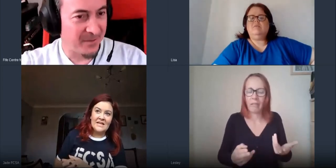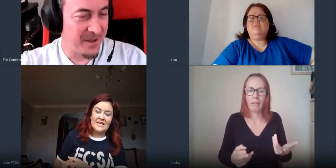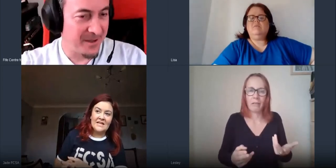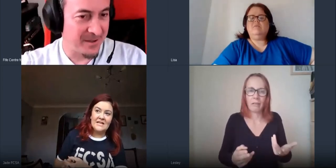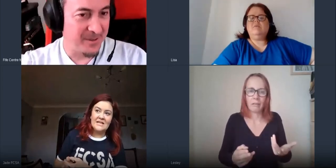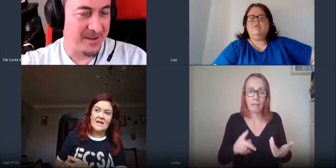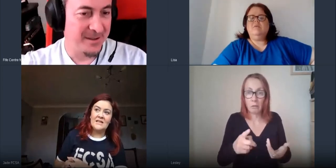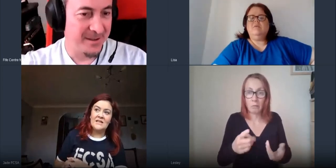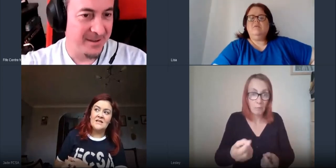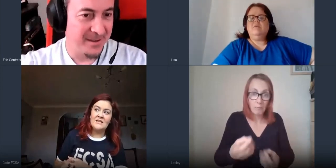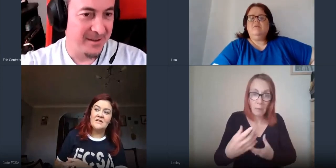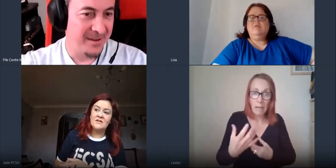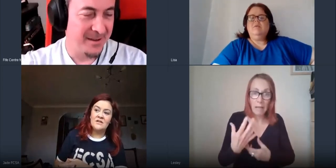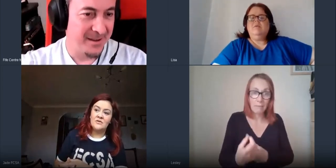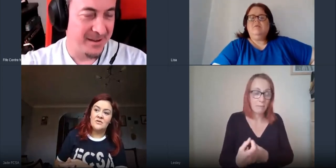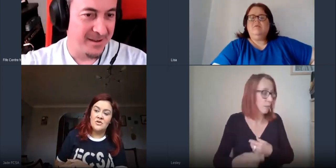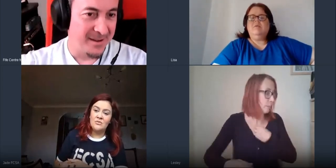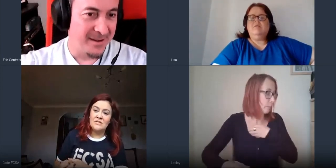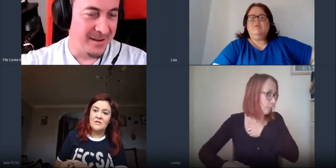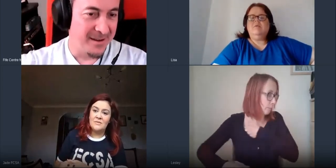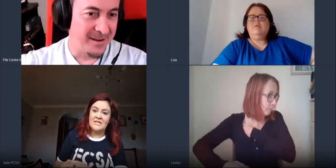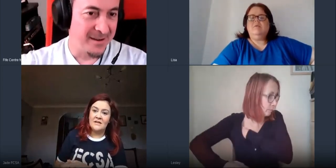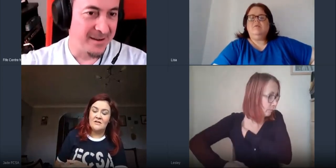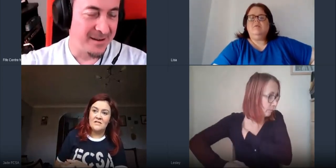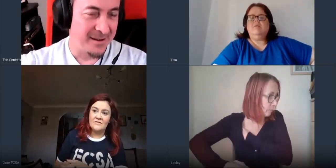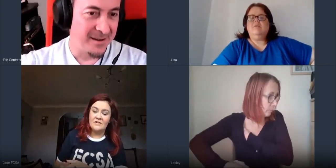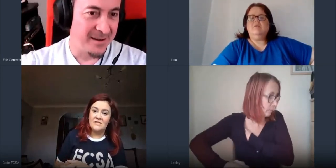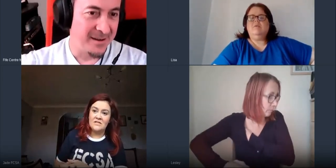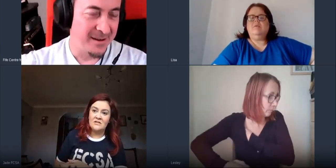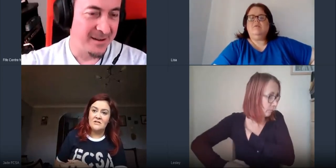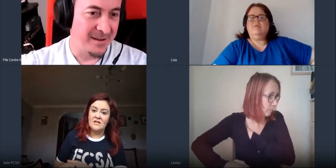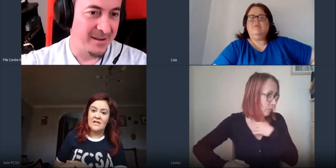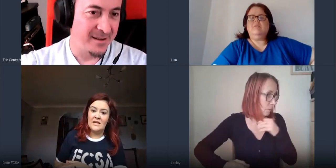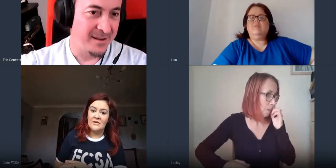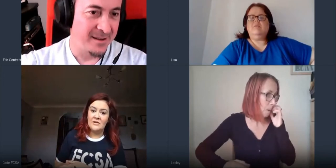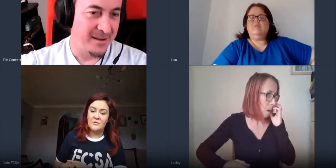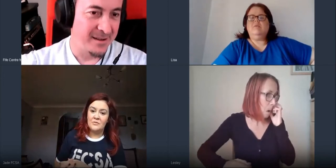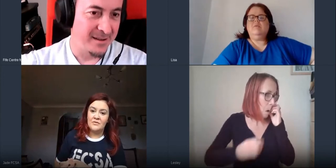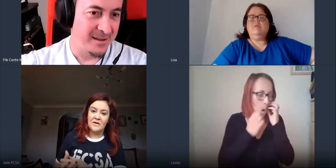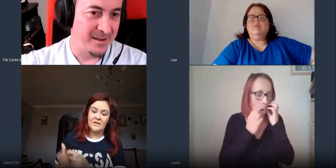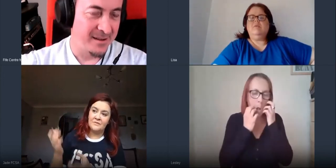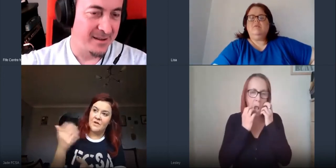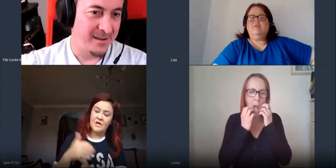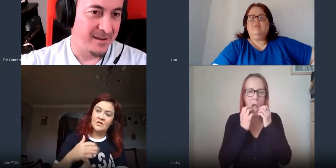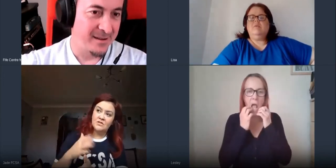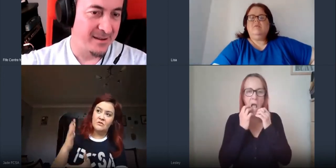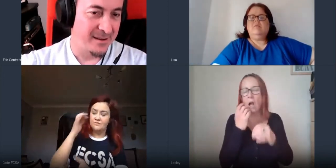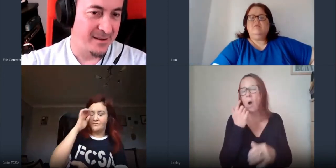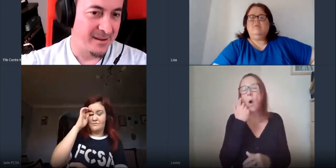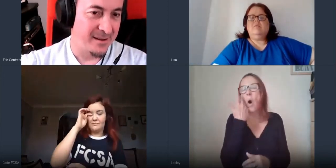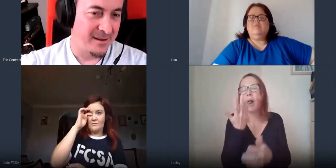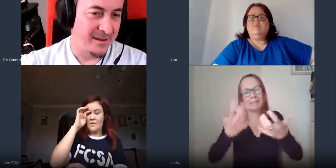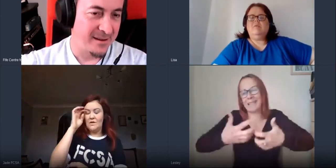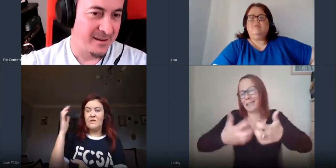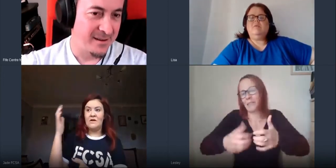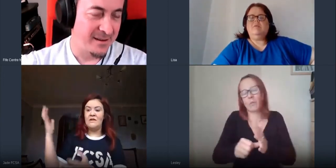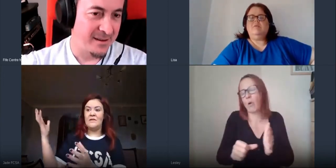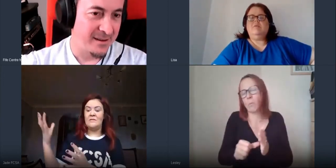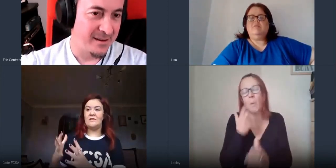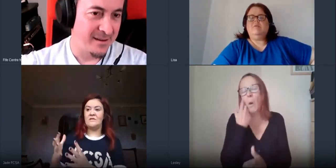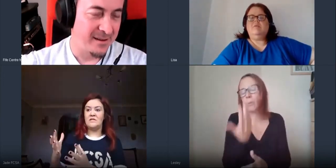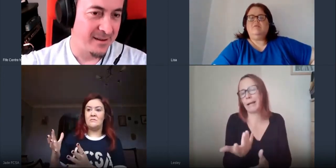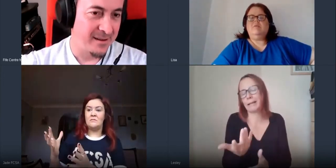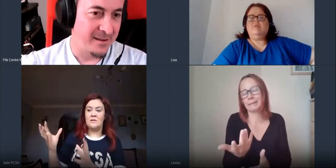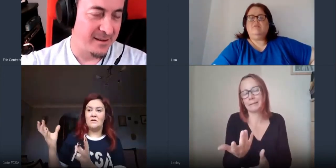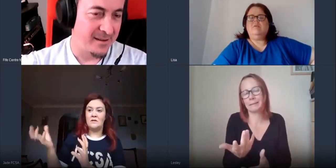from that a bit i think that you know there's always going to be technical difficulties you're looking at you know so without naming names